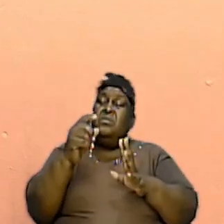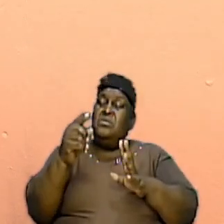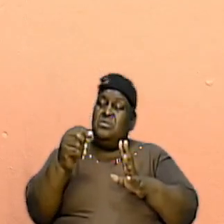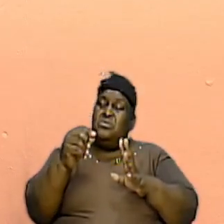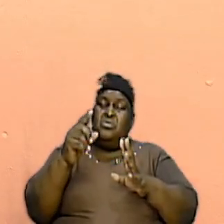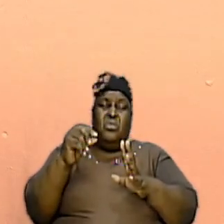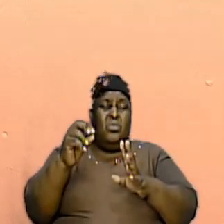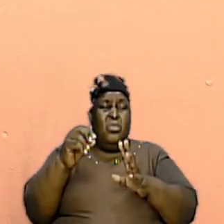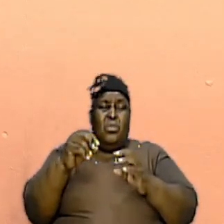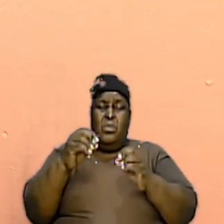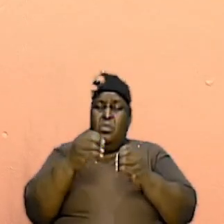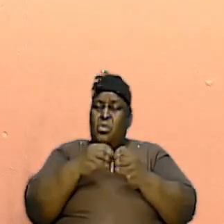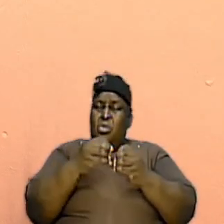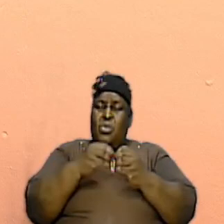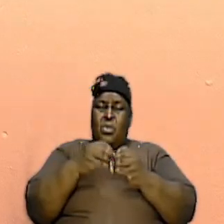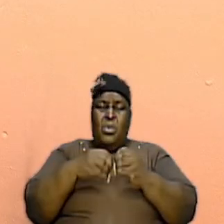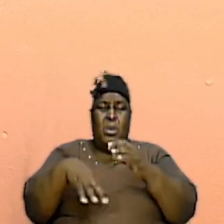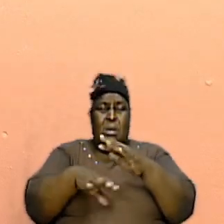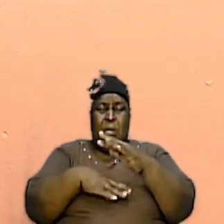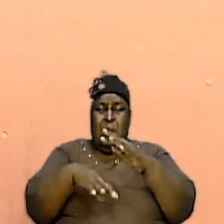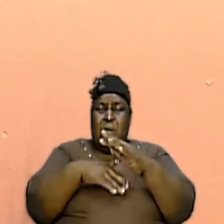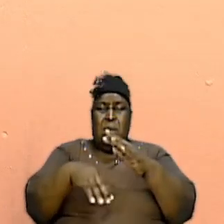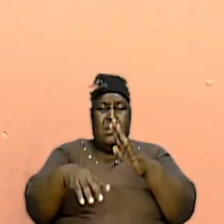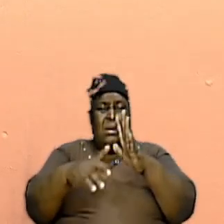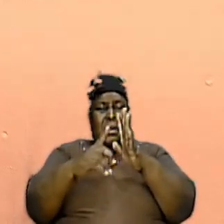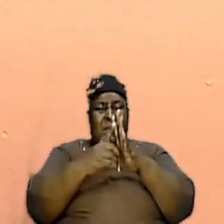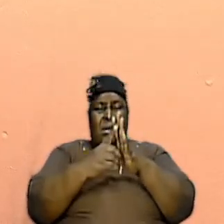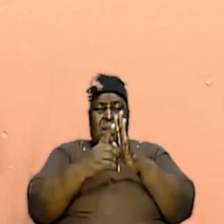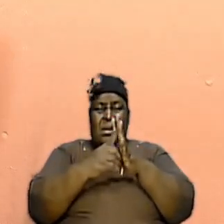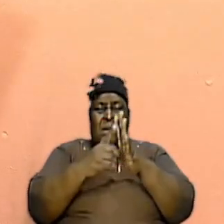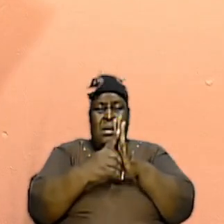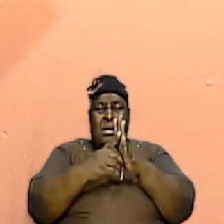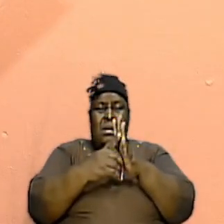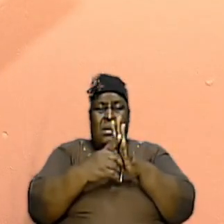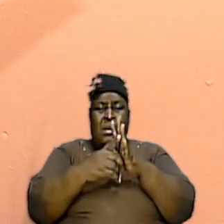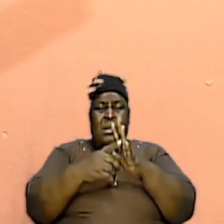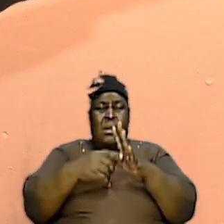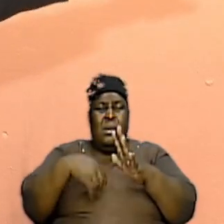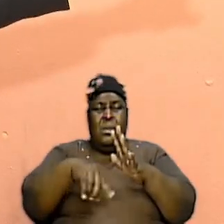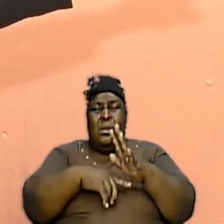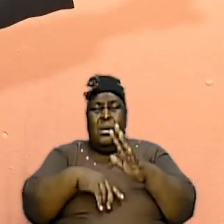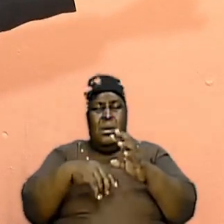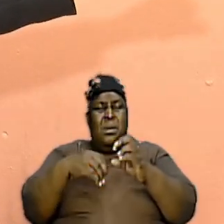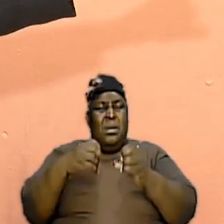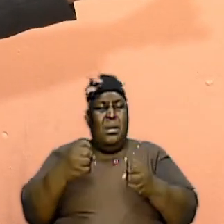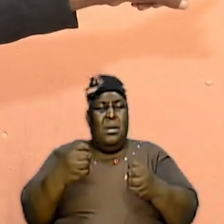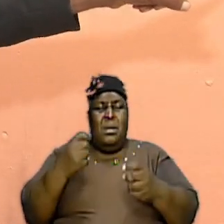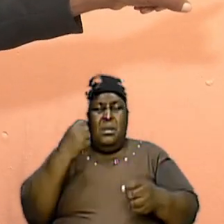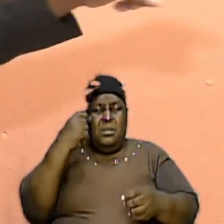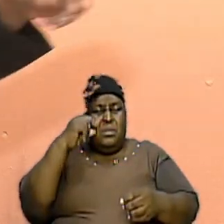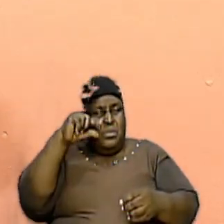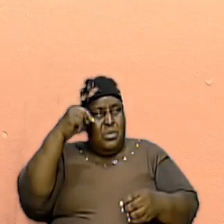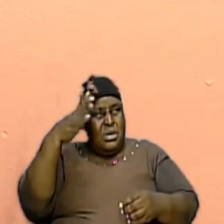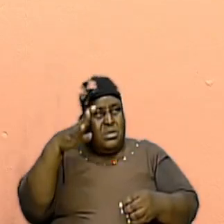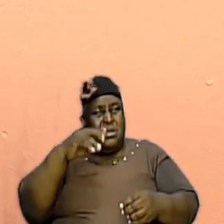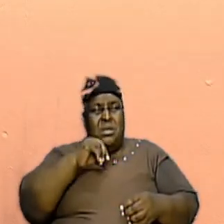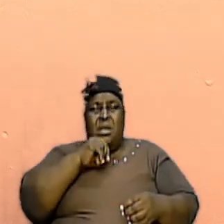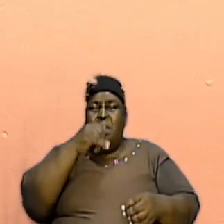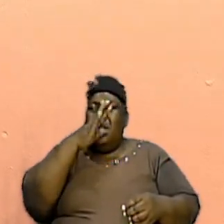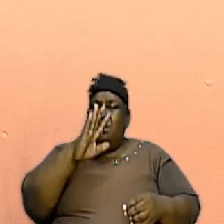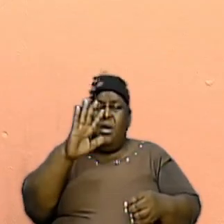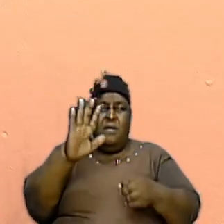under the law. We are under grace. Not that God wasn't full of grace from back there then and had